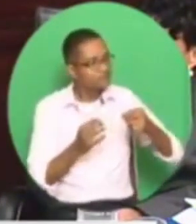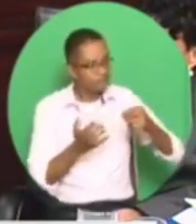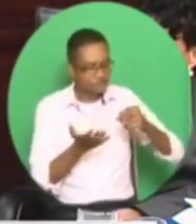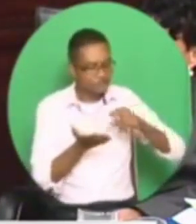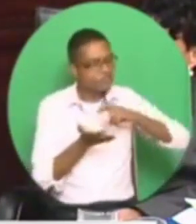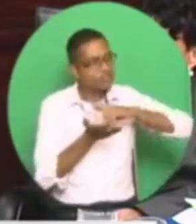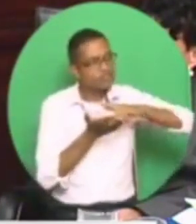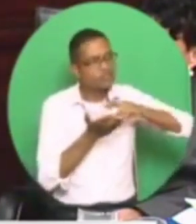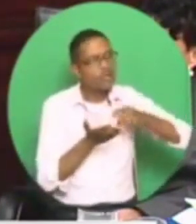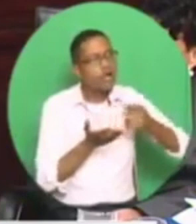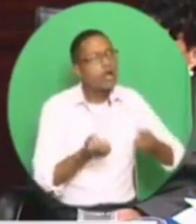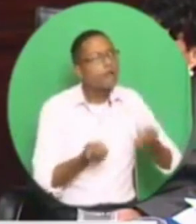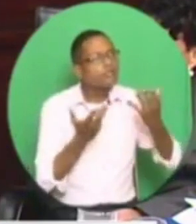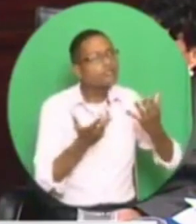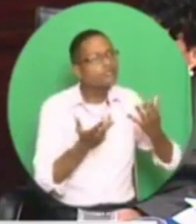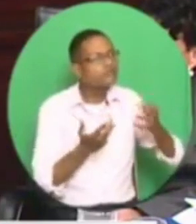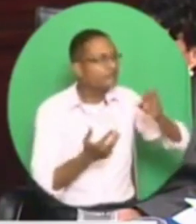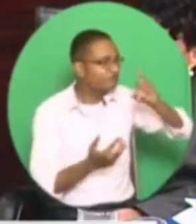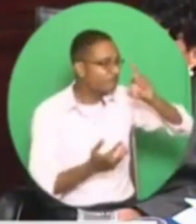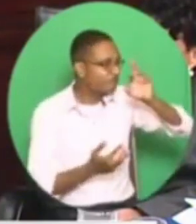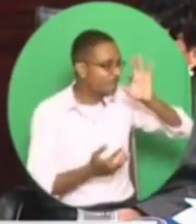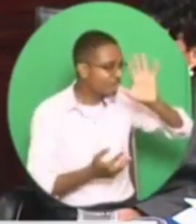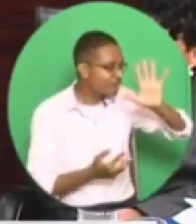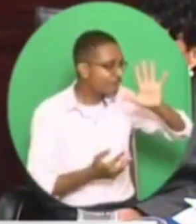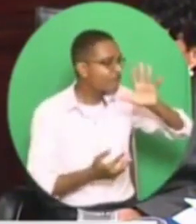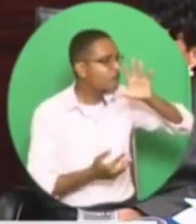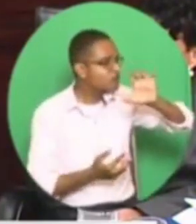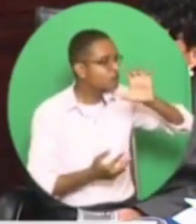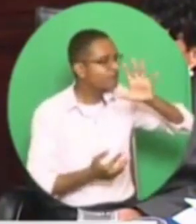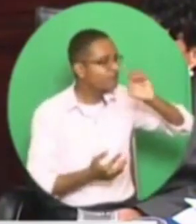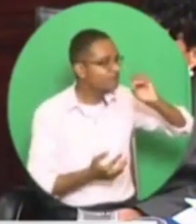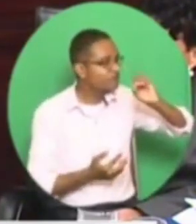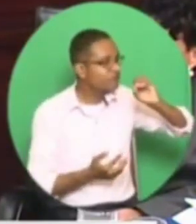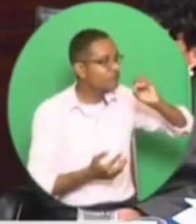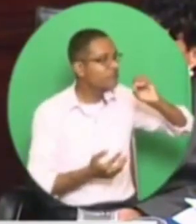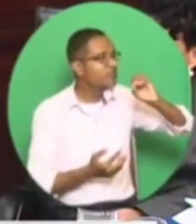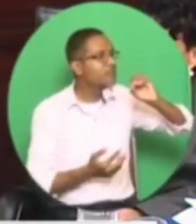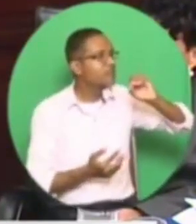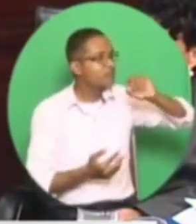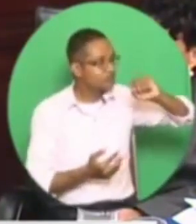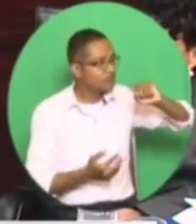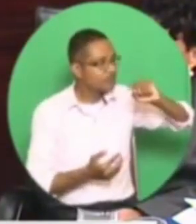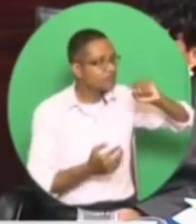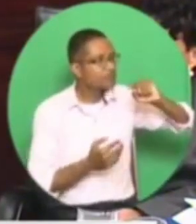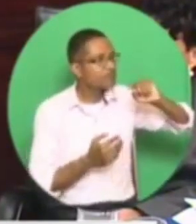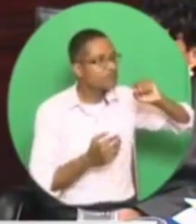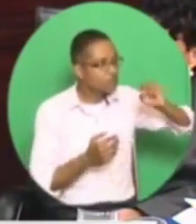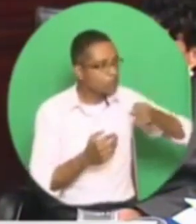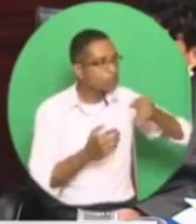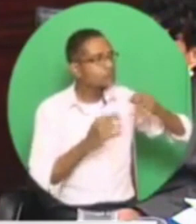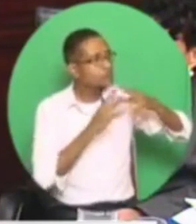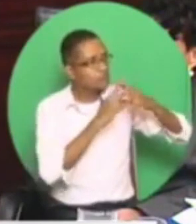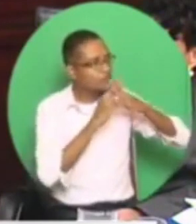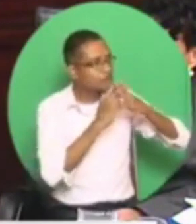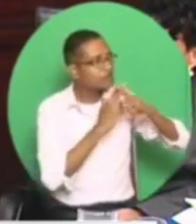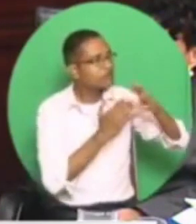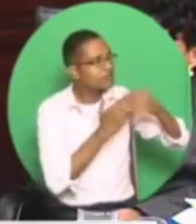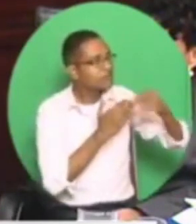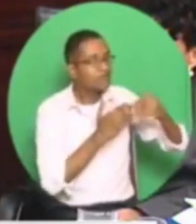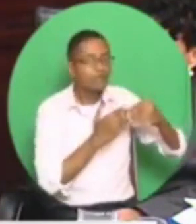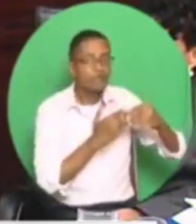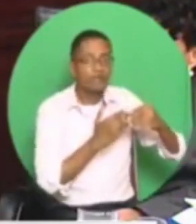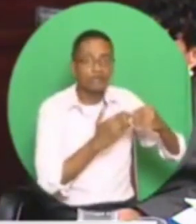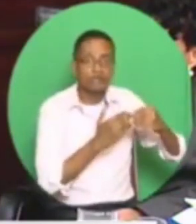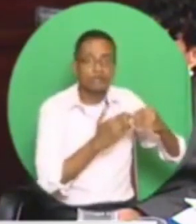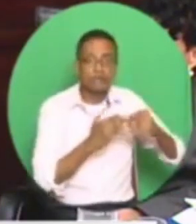$550,000 United States. Who is sending that to? He's sending it to Mr. Dewiki Singh. So a lawyer in